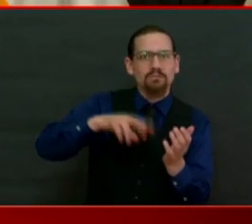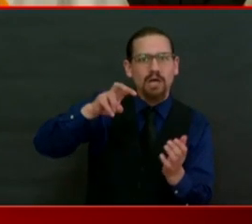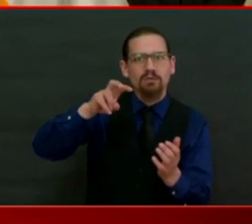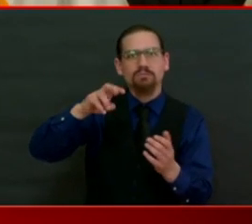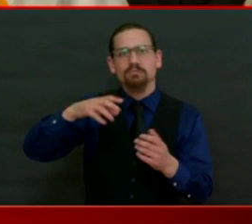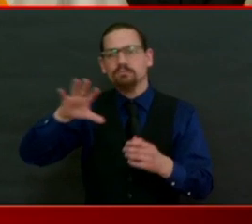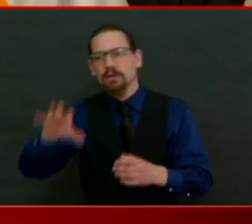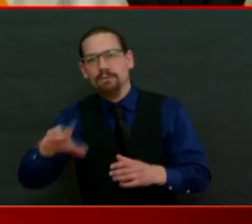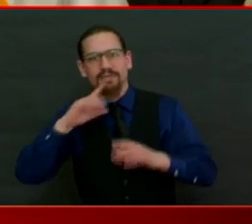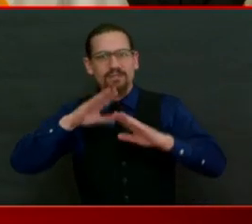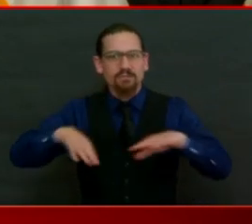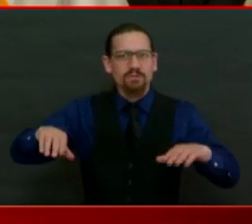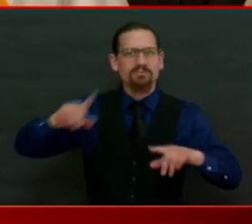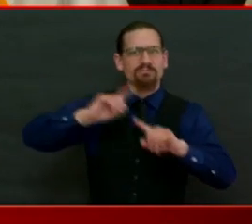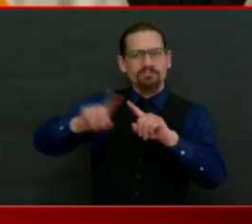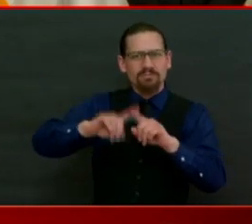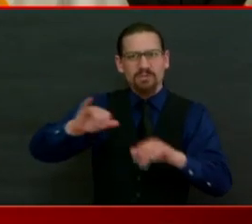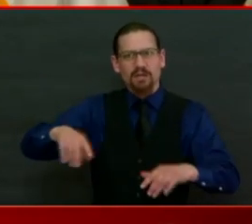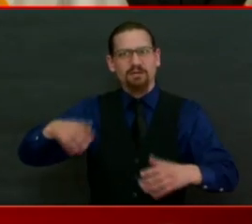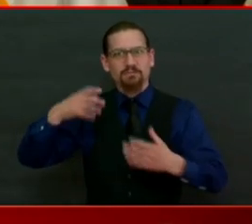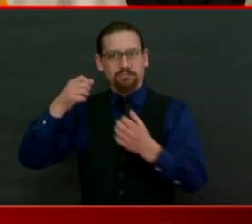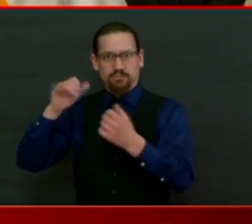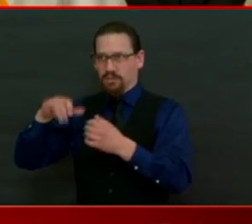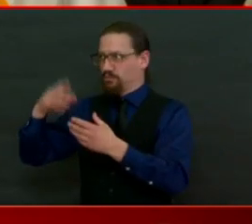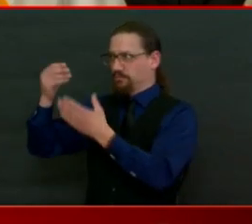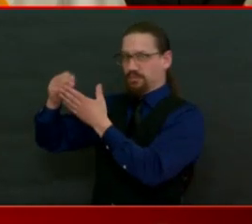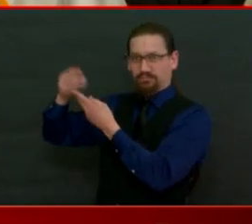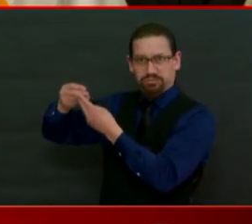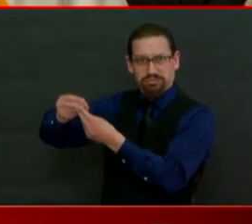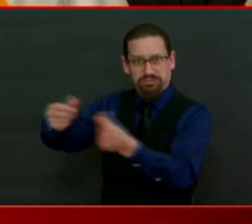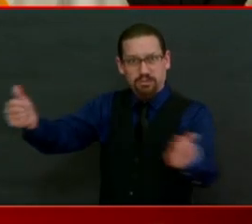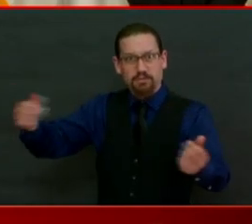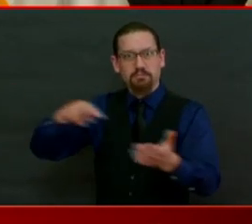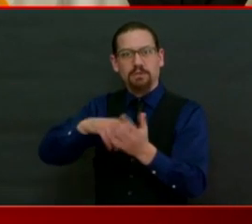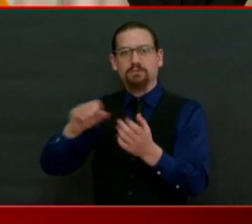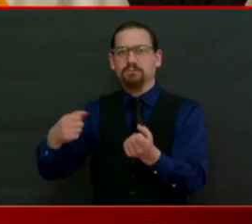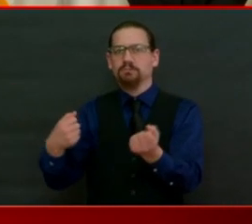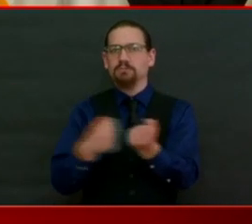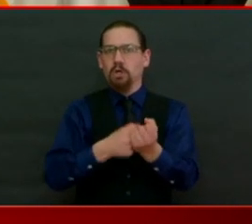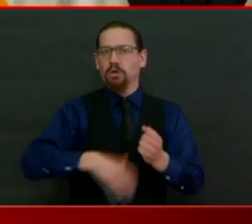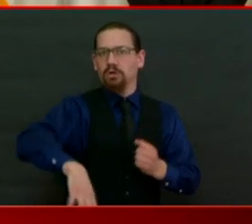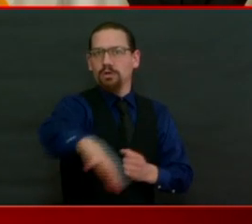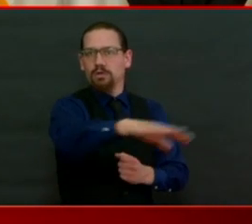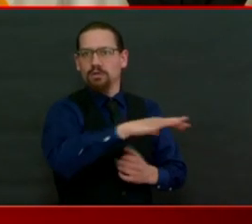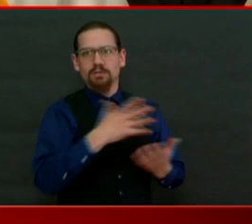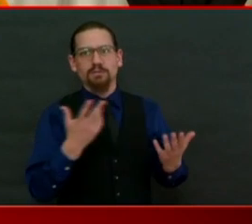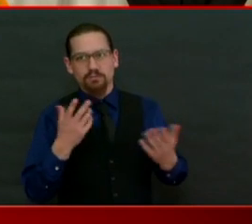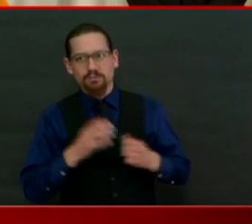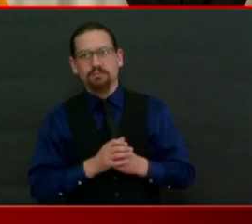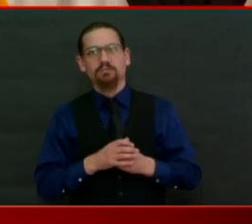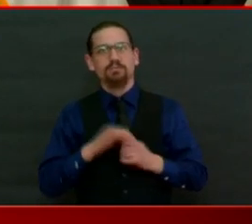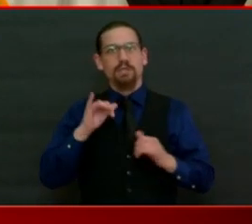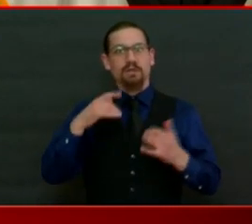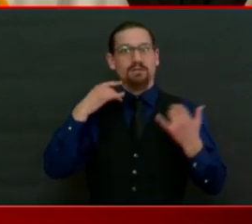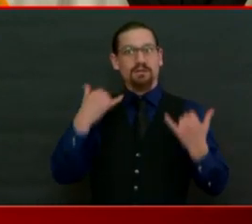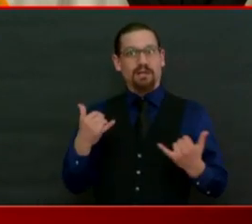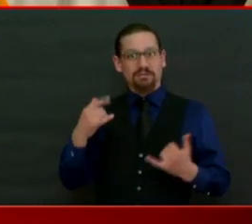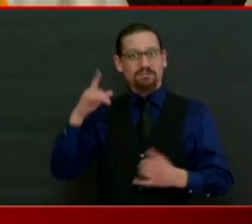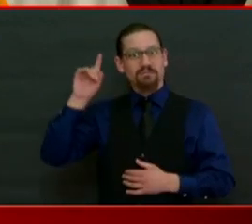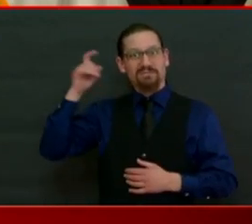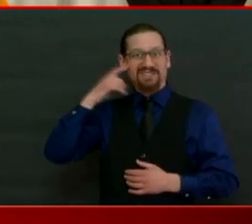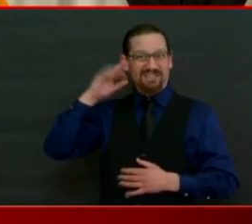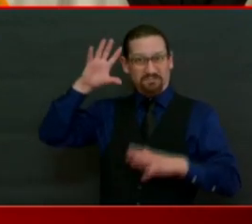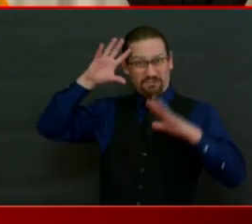stimulus for hospitals. Just today the president signed a bill on additional federal money for testing and